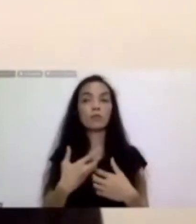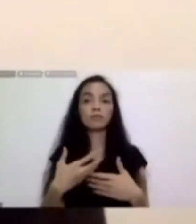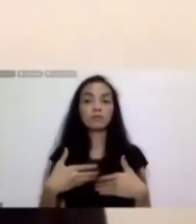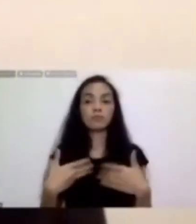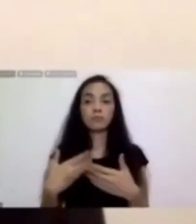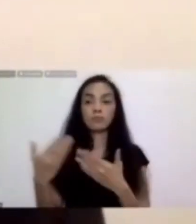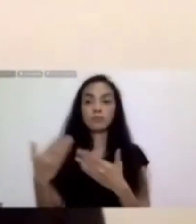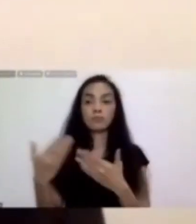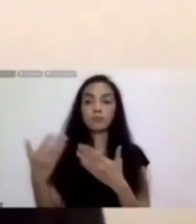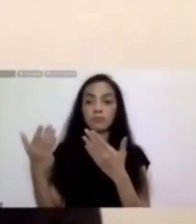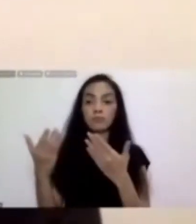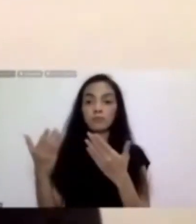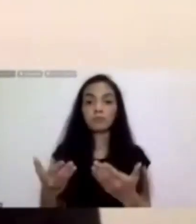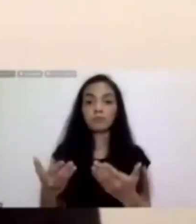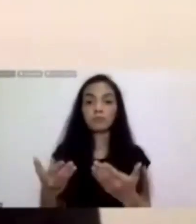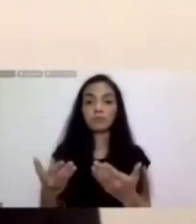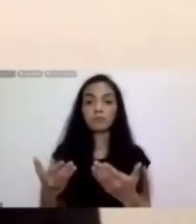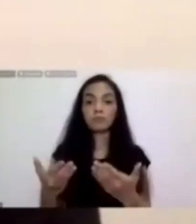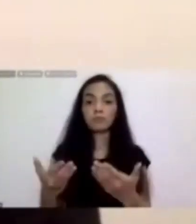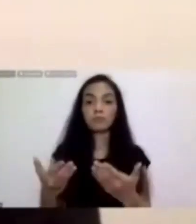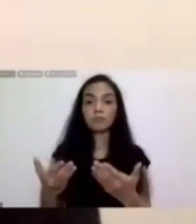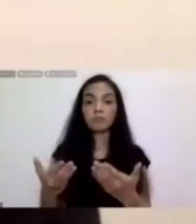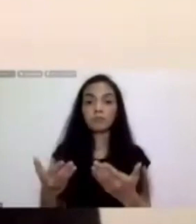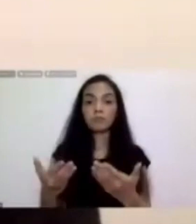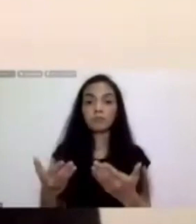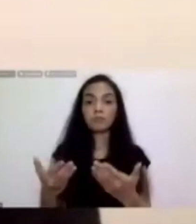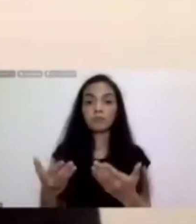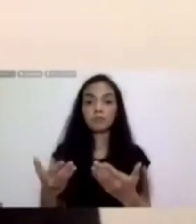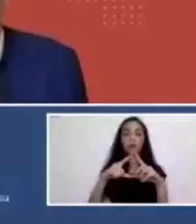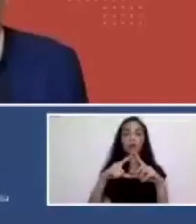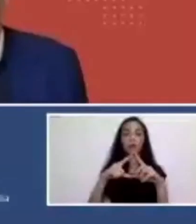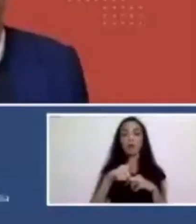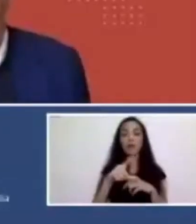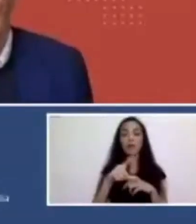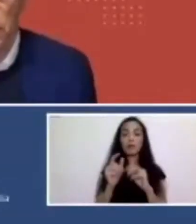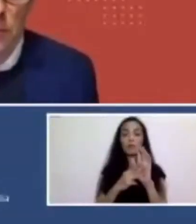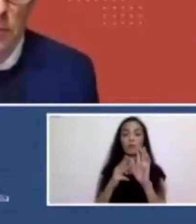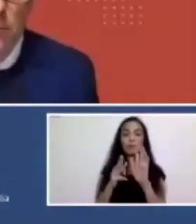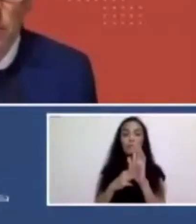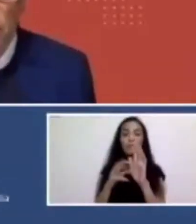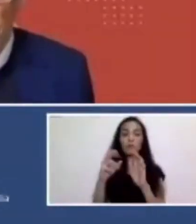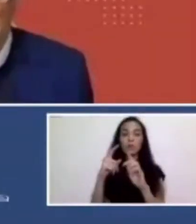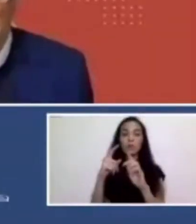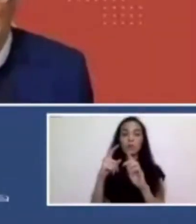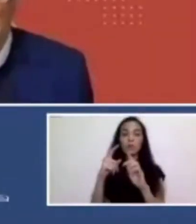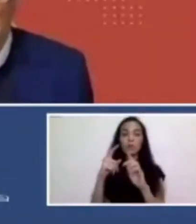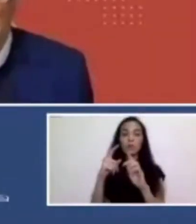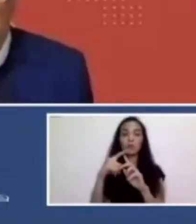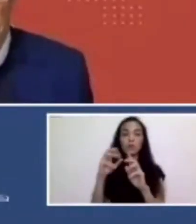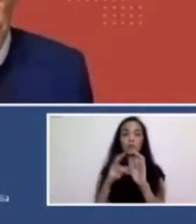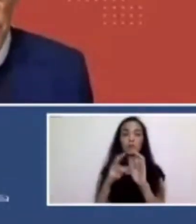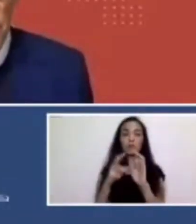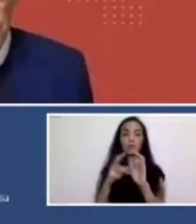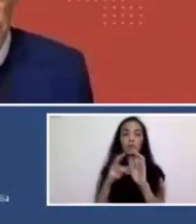speaker, Professor Callum Morton, to this conference. Professor Callum Morton is an artist and professor of